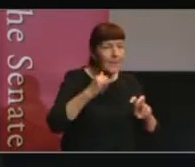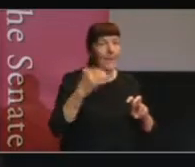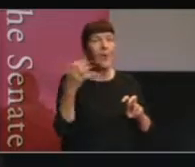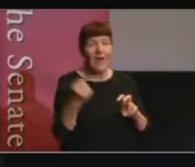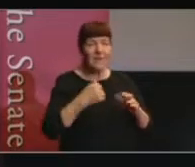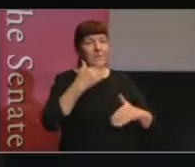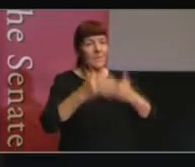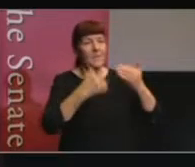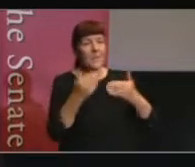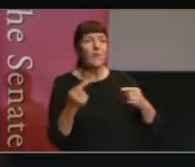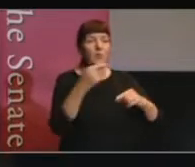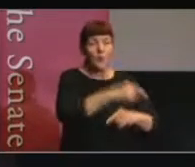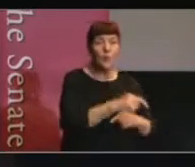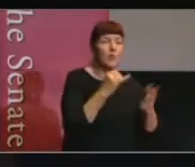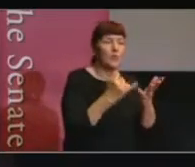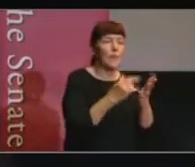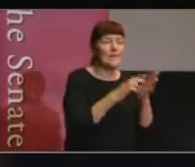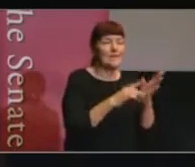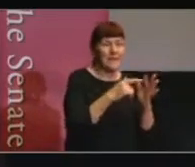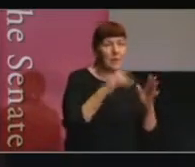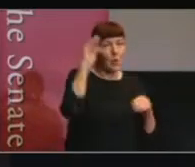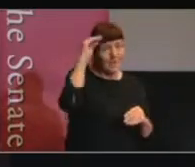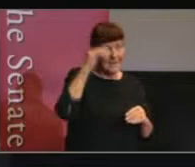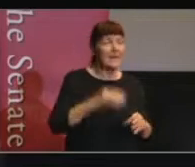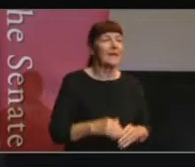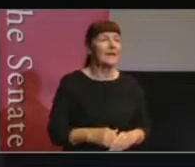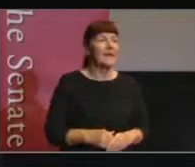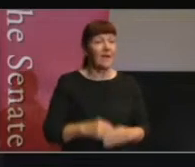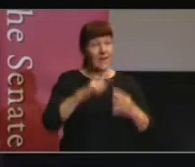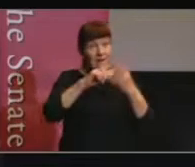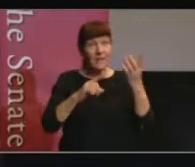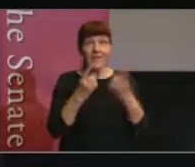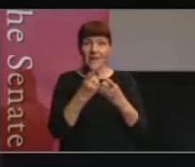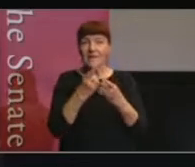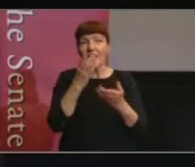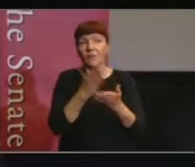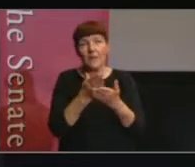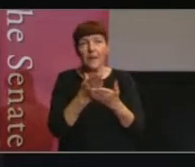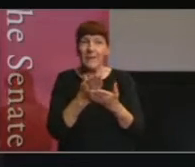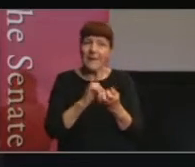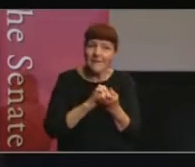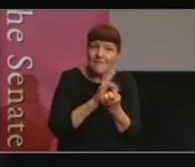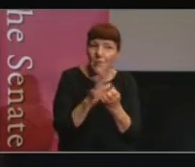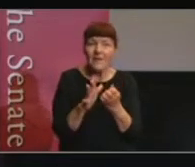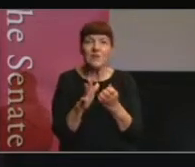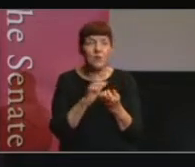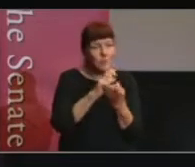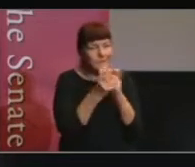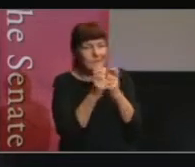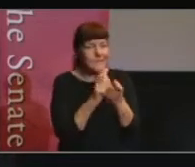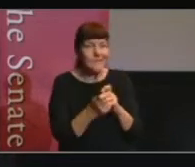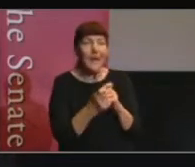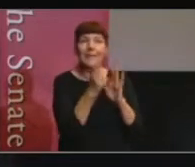moves through to a Senate committee. And these things can be really influential in the design of legislation.